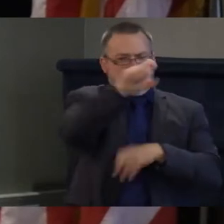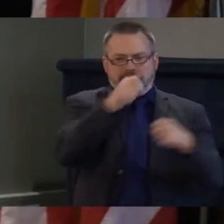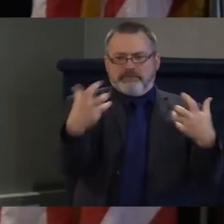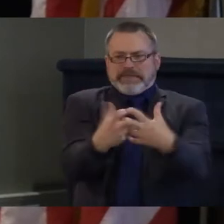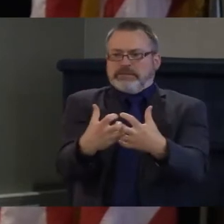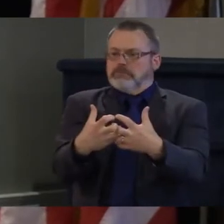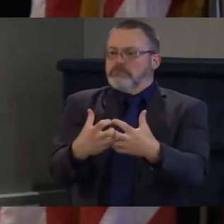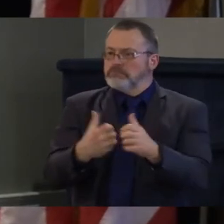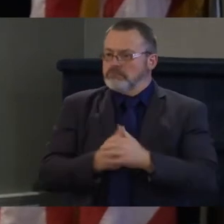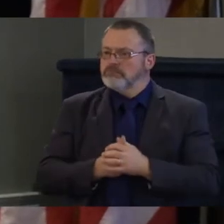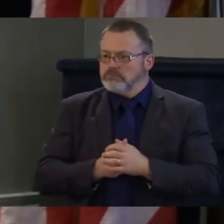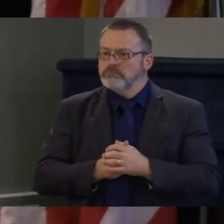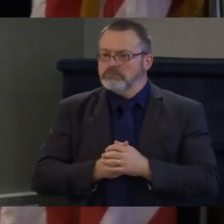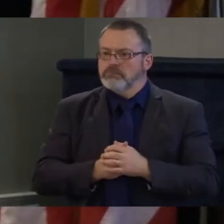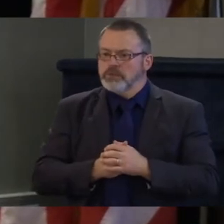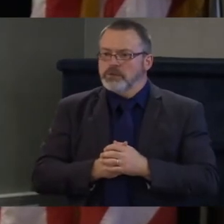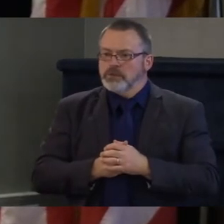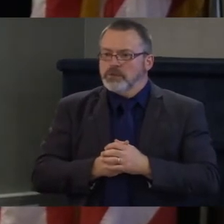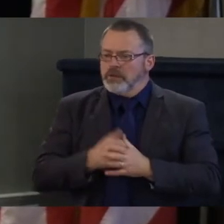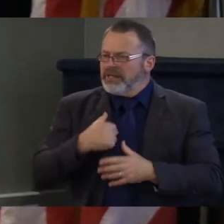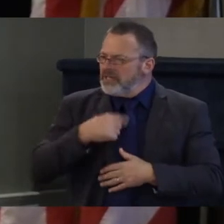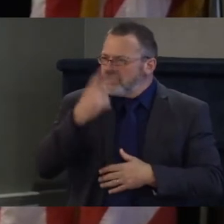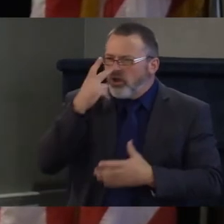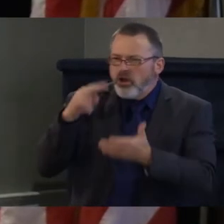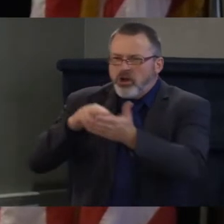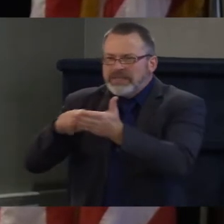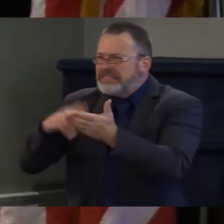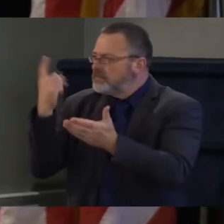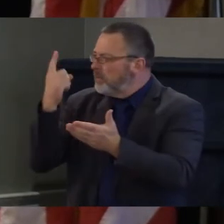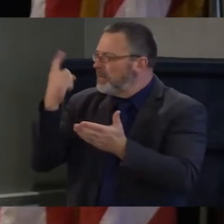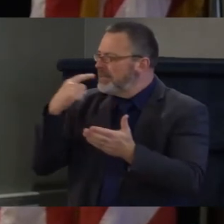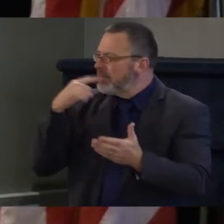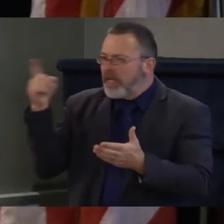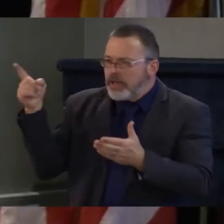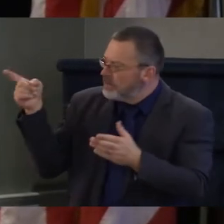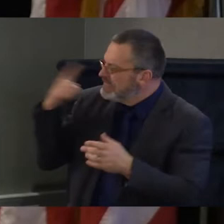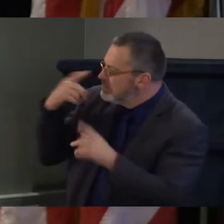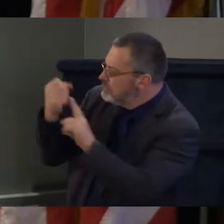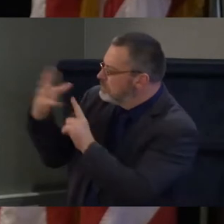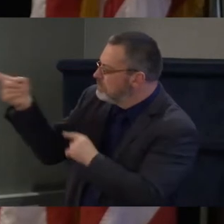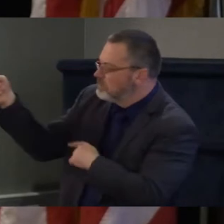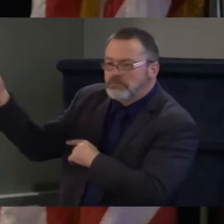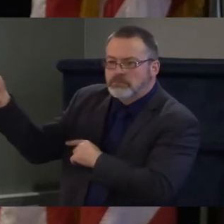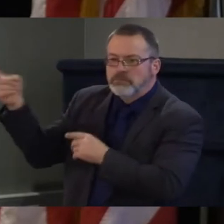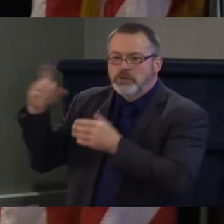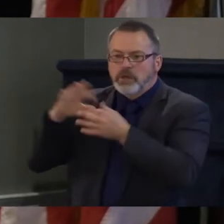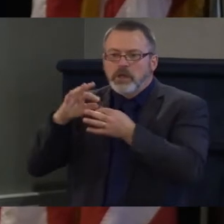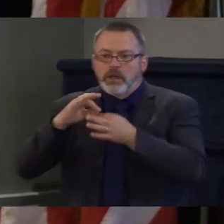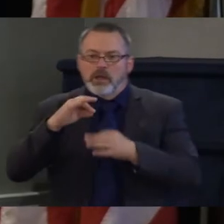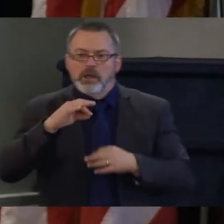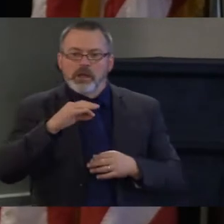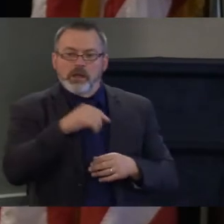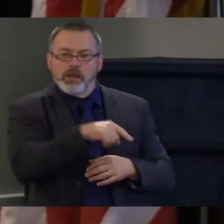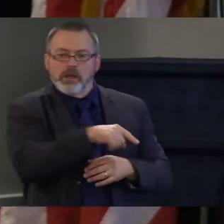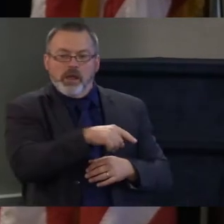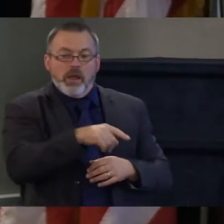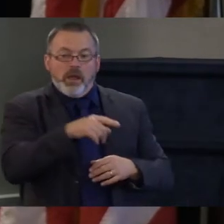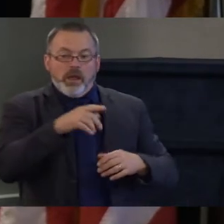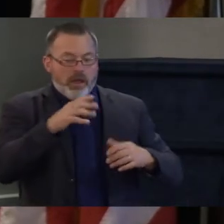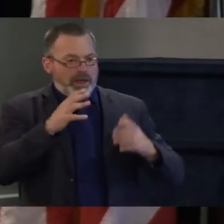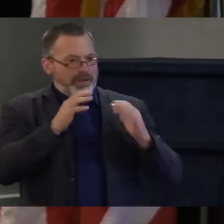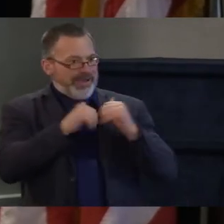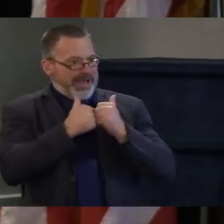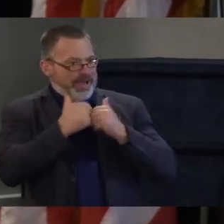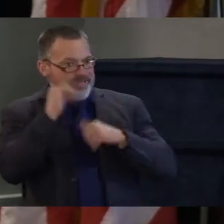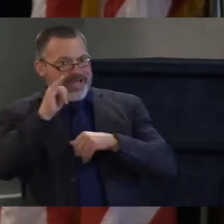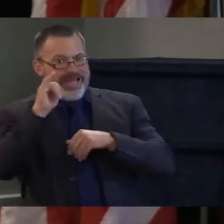Can you repeat the second part of the question? Yeah, and how would you work to make it feasible for businesses to implement universal design? Well, I spoke